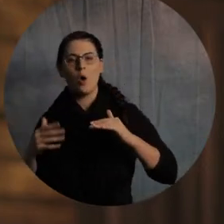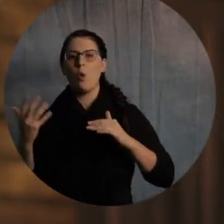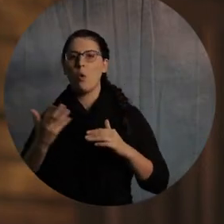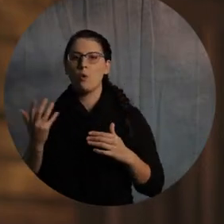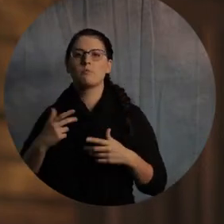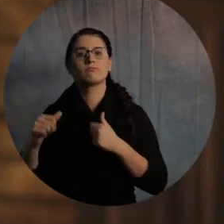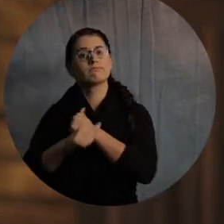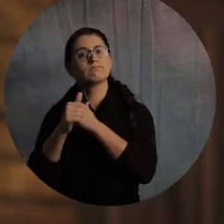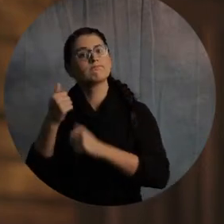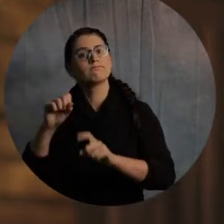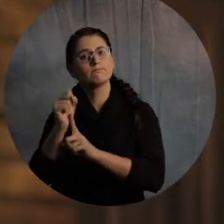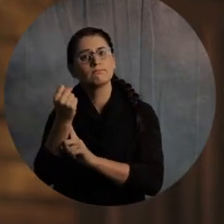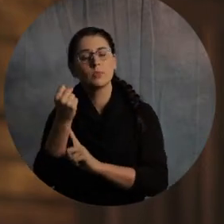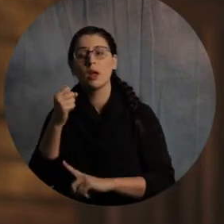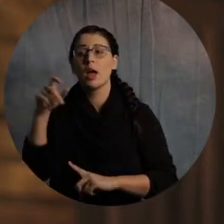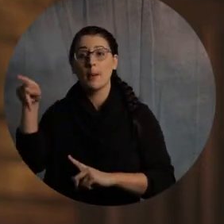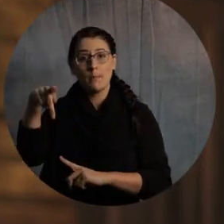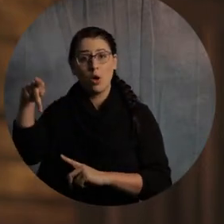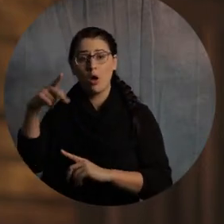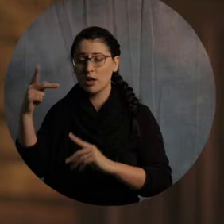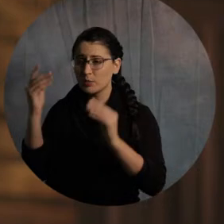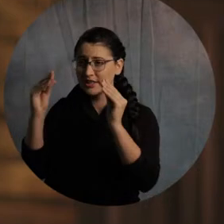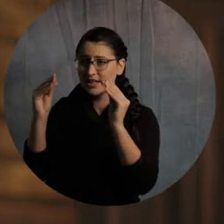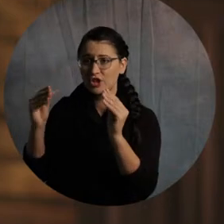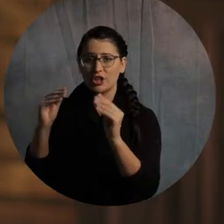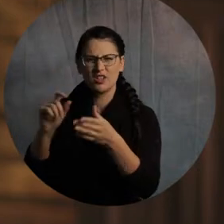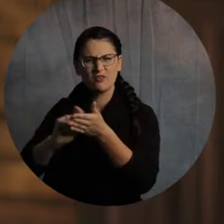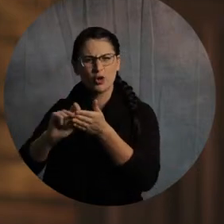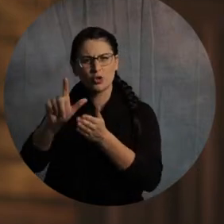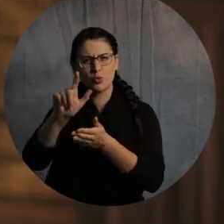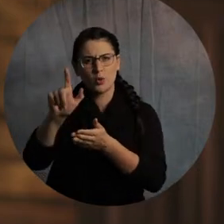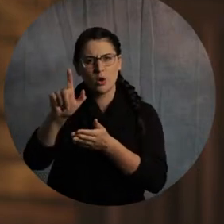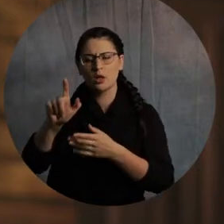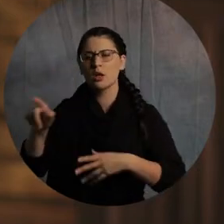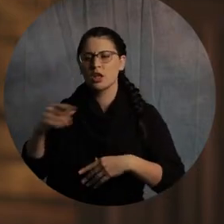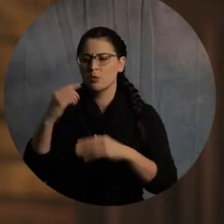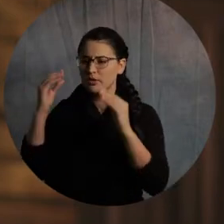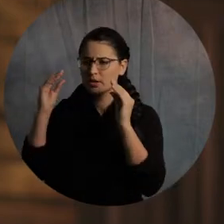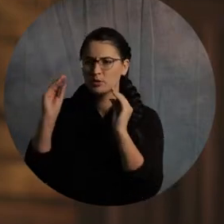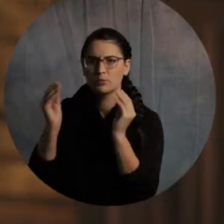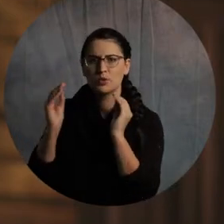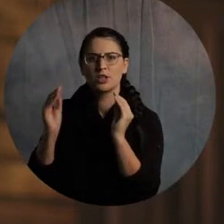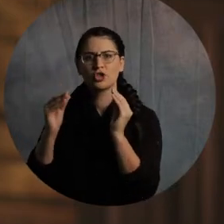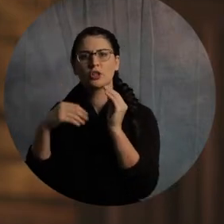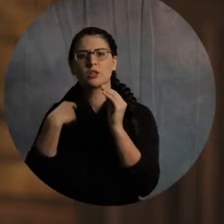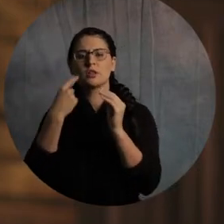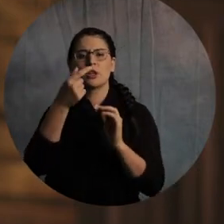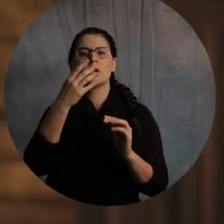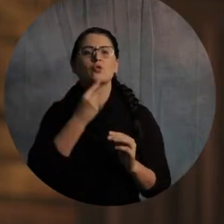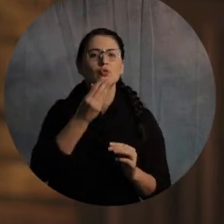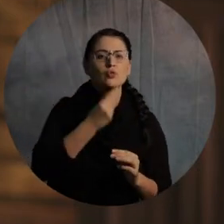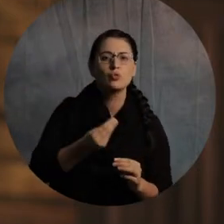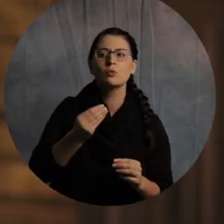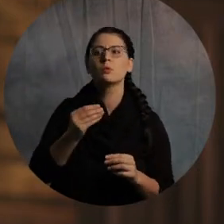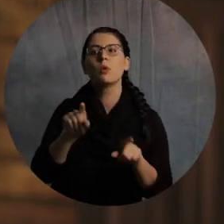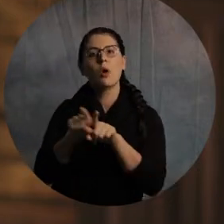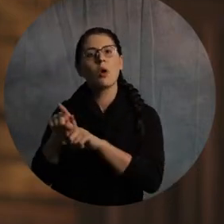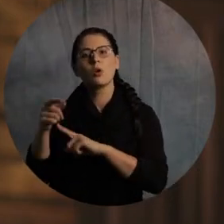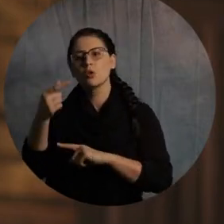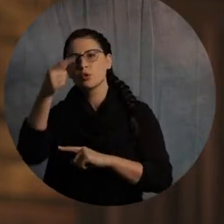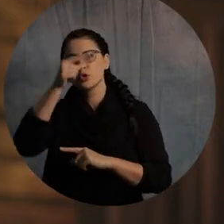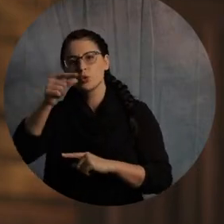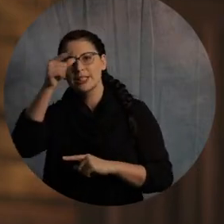And notice, he's the one doing the teaching in the home, verse 21, testifying both to Jews and to Greeks of repentance towards God